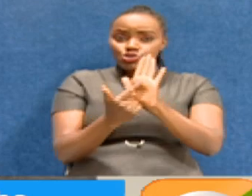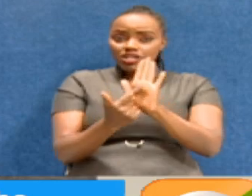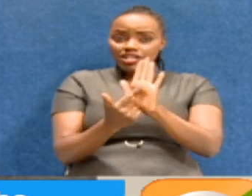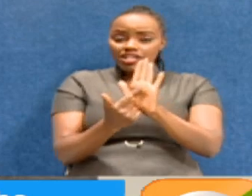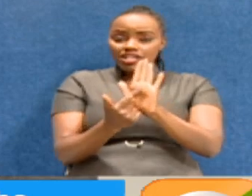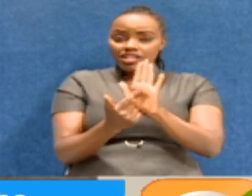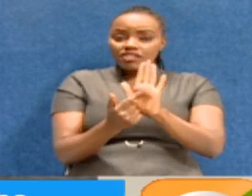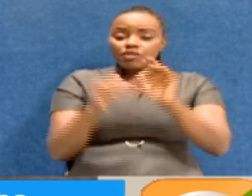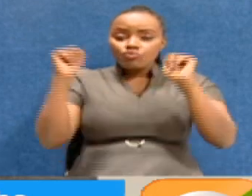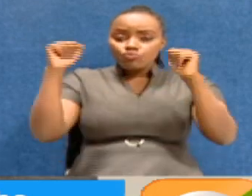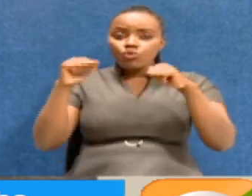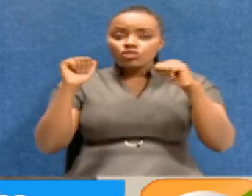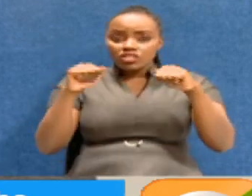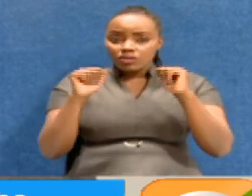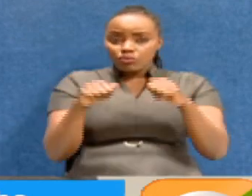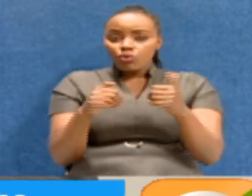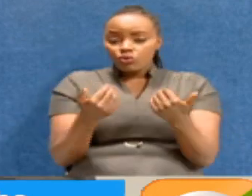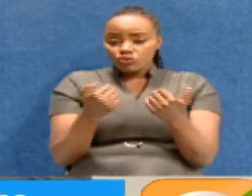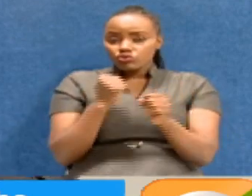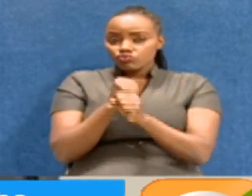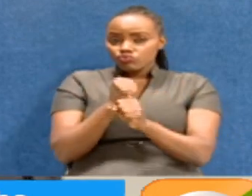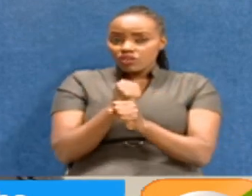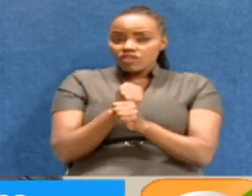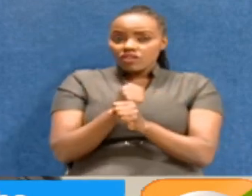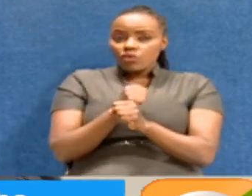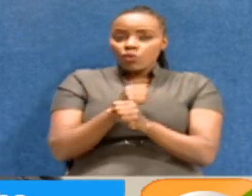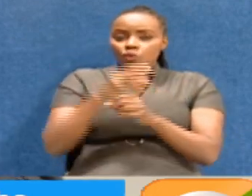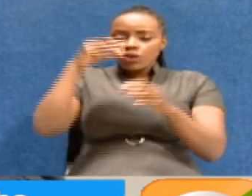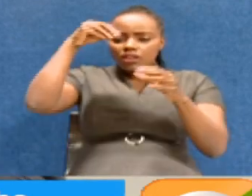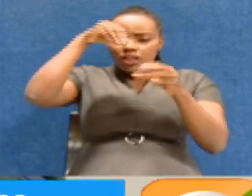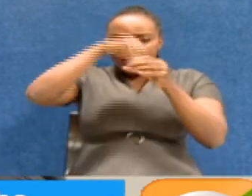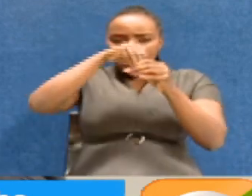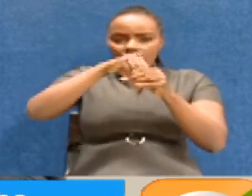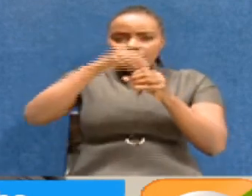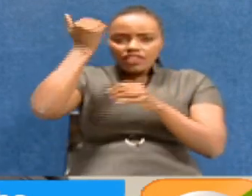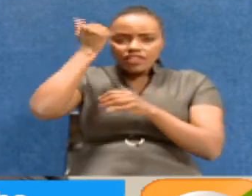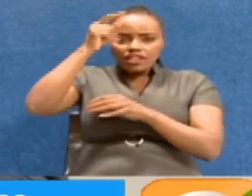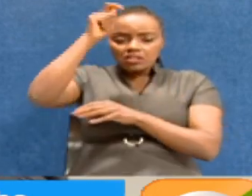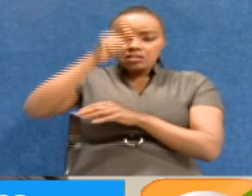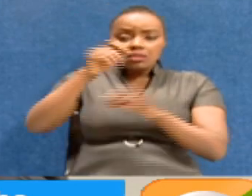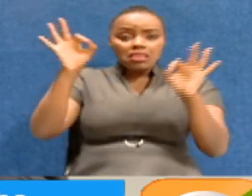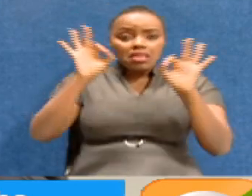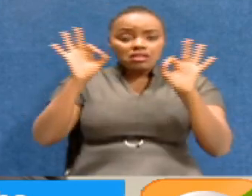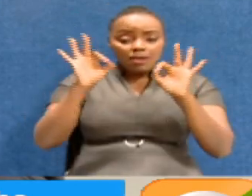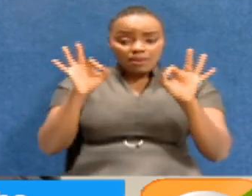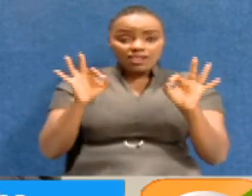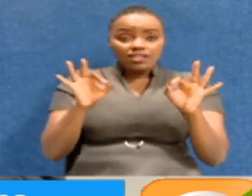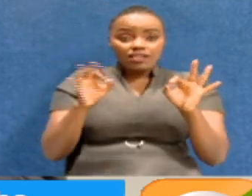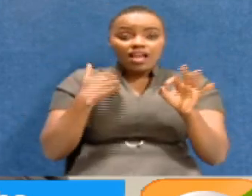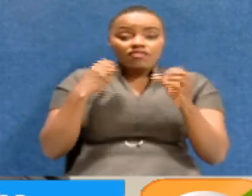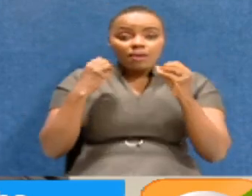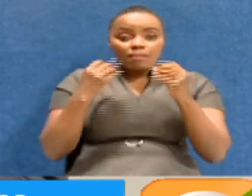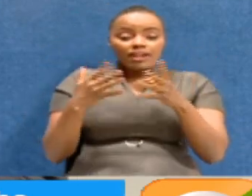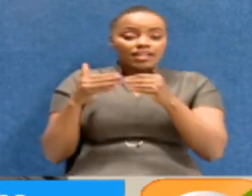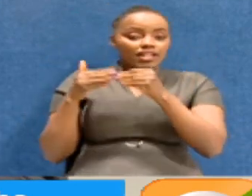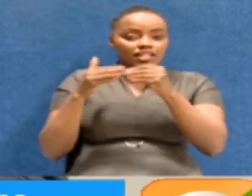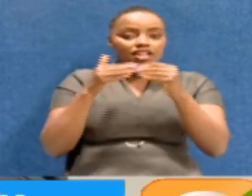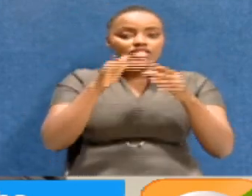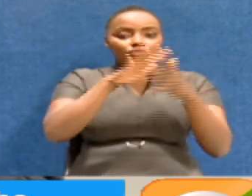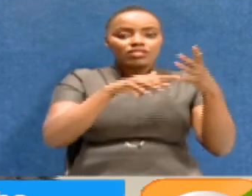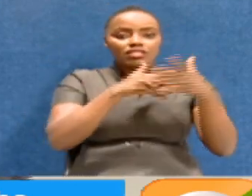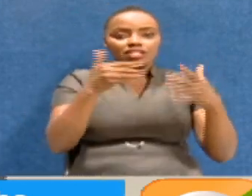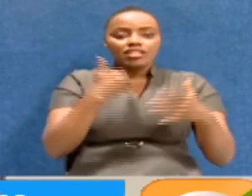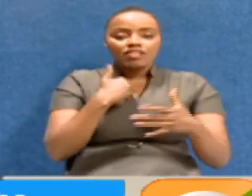that they are able to govern. And within the hierarchy of the judiciary, surprisingly, there are many leadership structures.